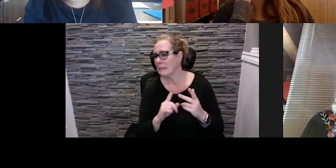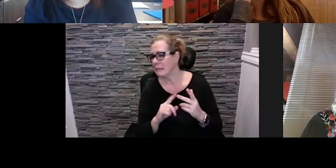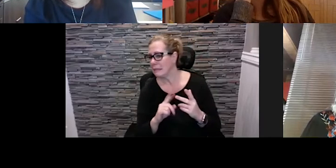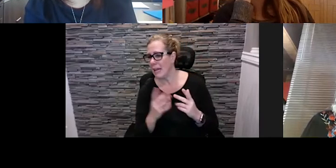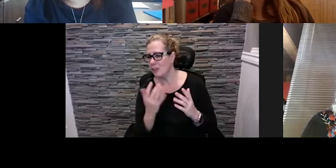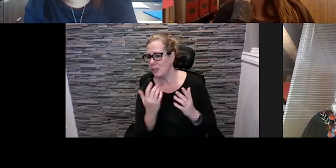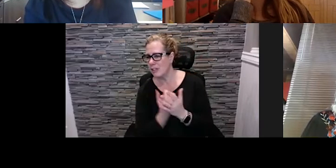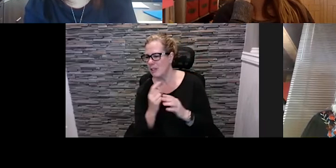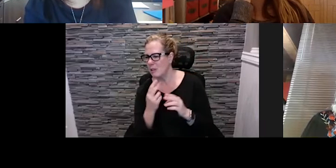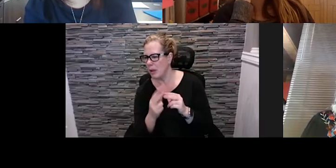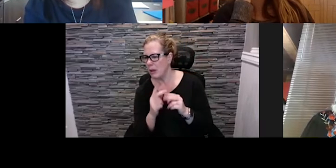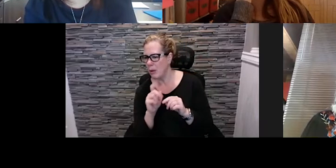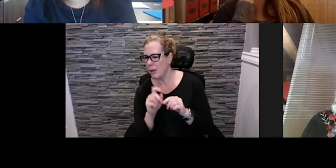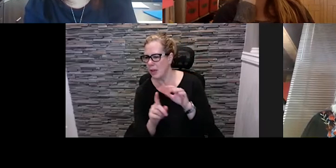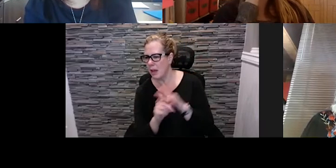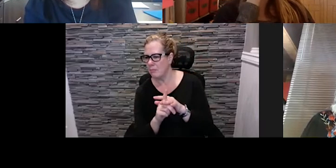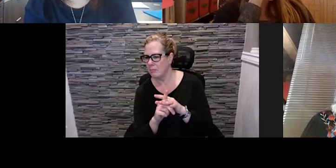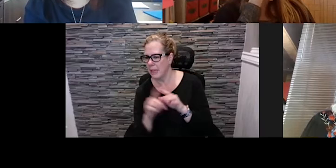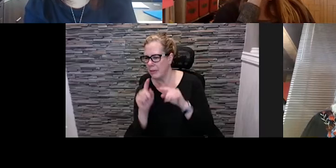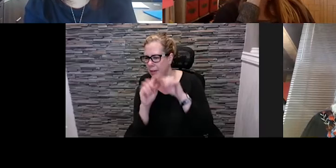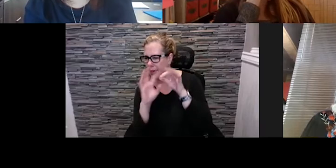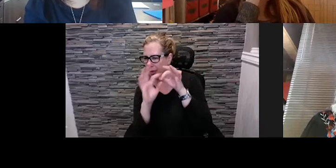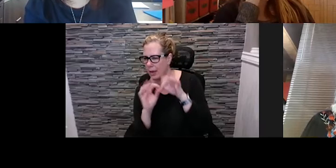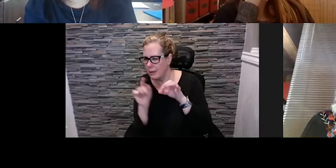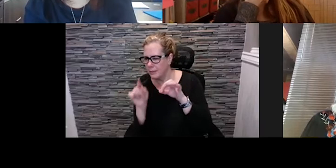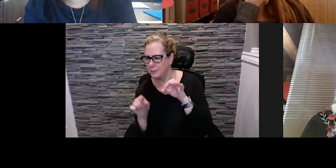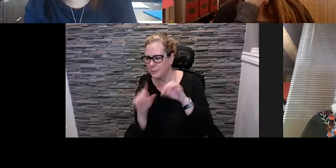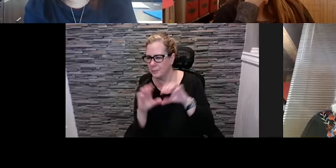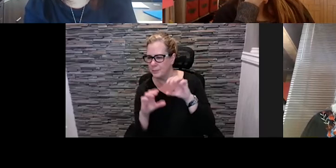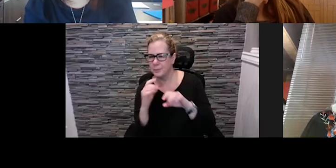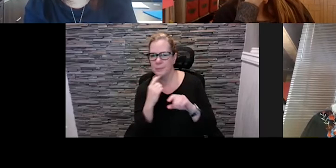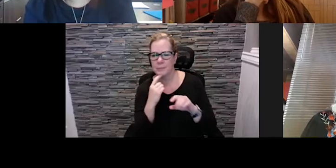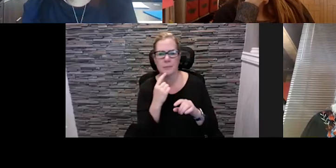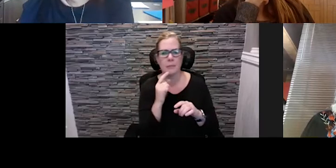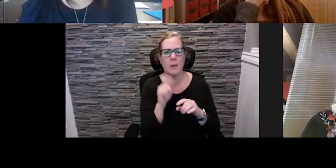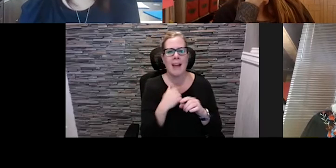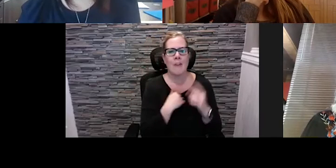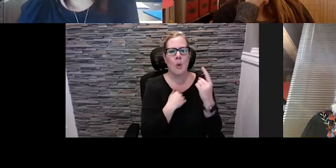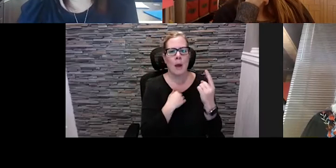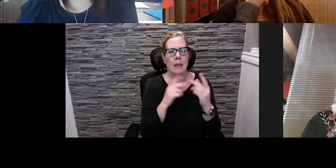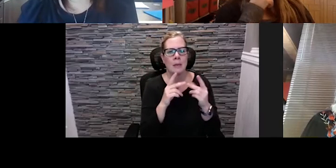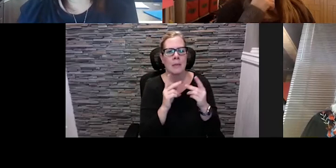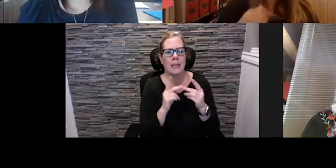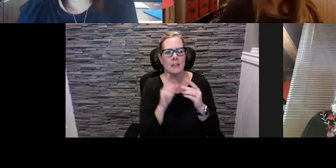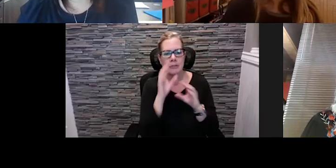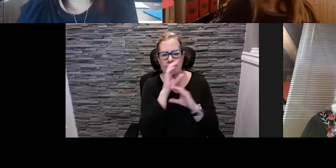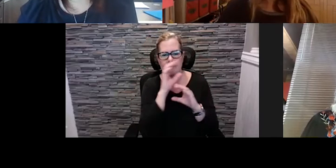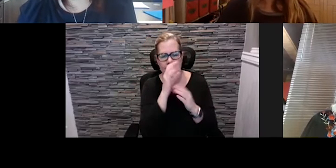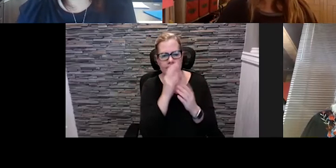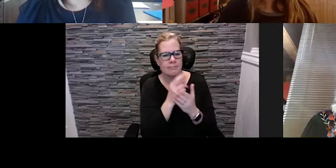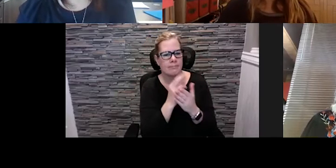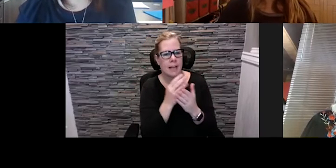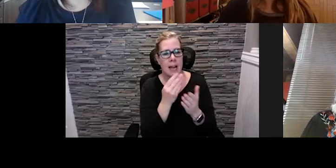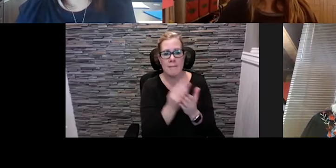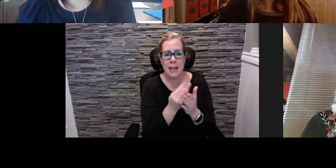to answer a quick question that came up in the thread was uh there should be one place to find resources venue permit funding options uh is this